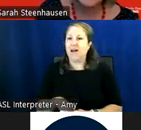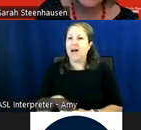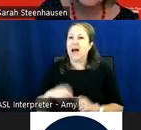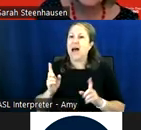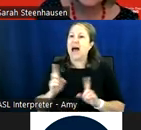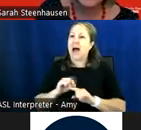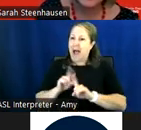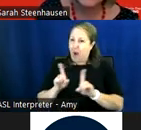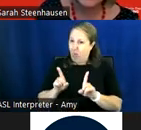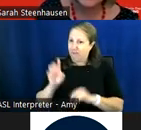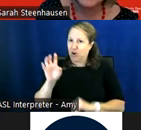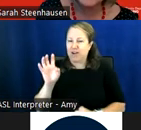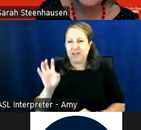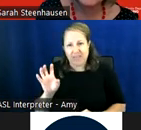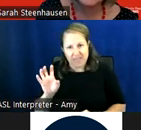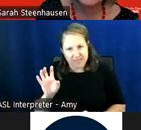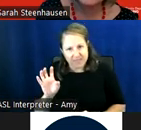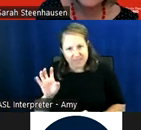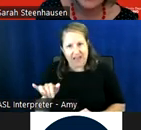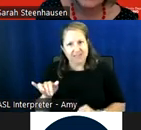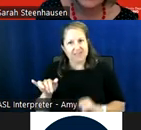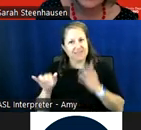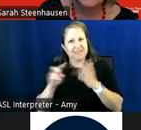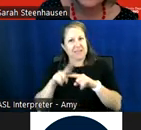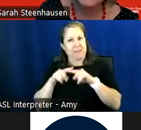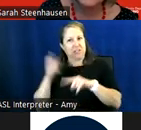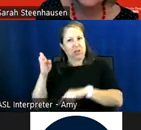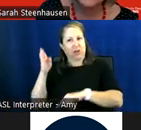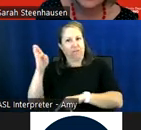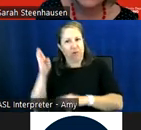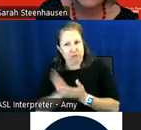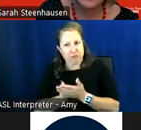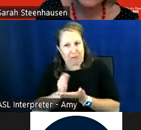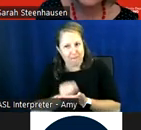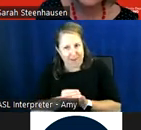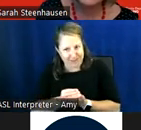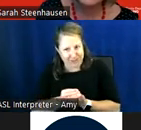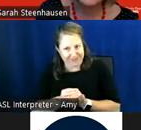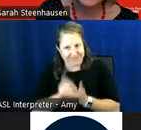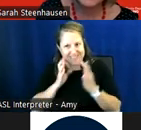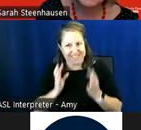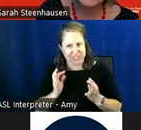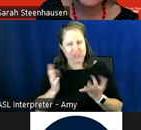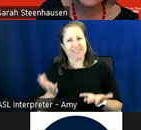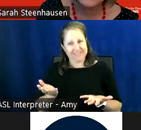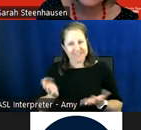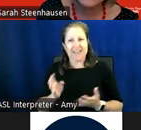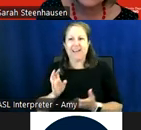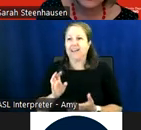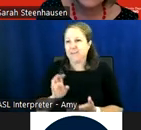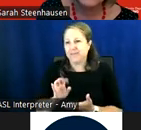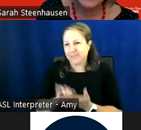will be subject to future budget appropriation so it really is dependent on our budget and fiscal outlook which will be determined in